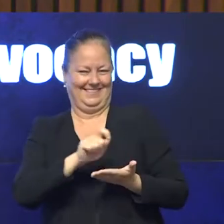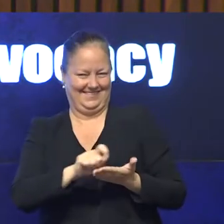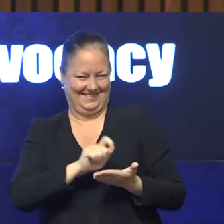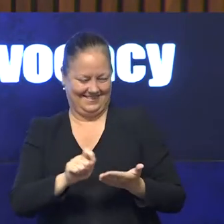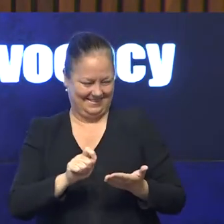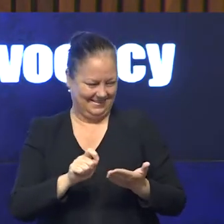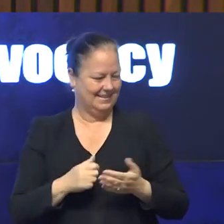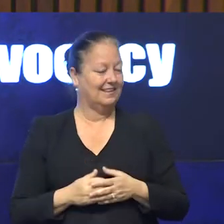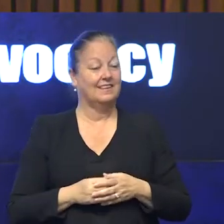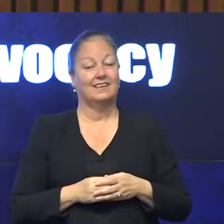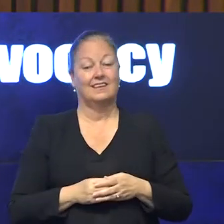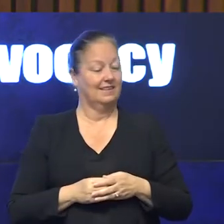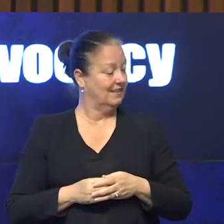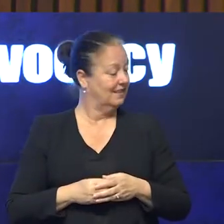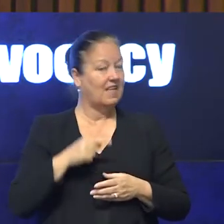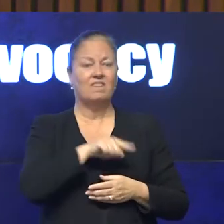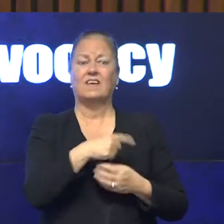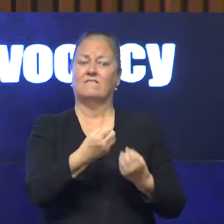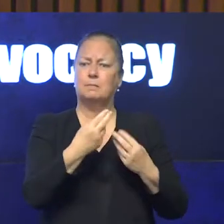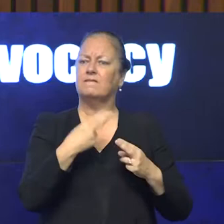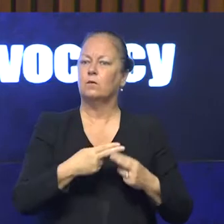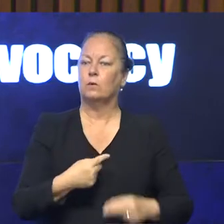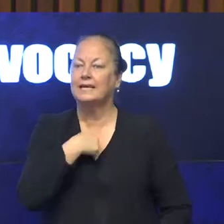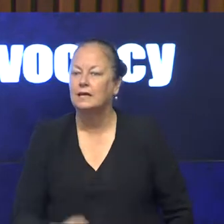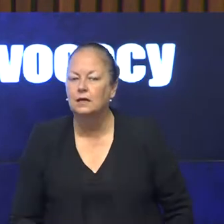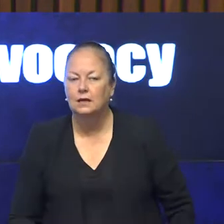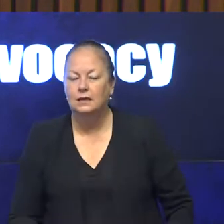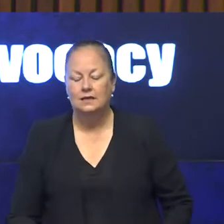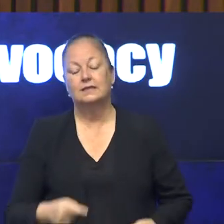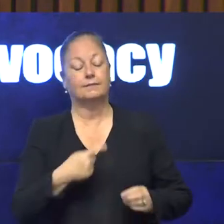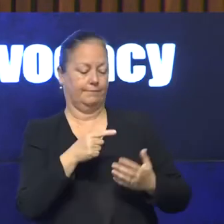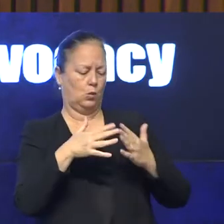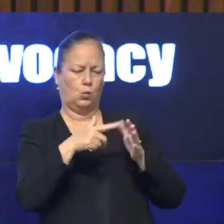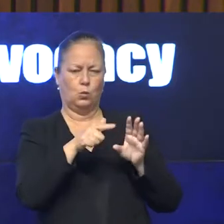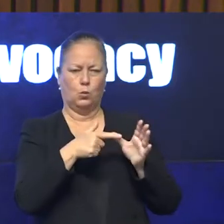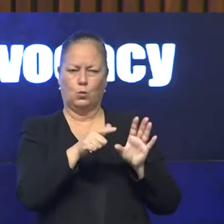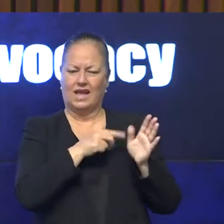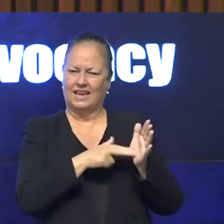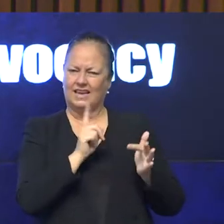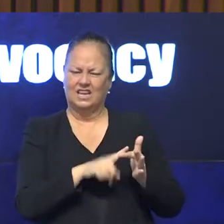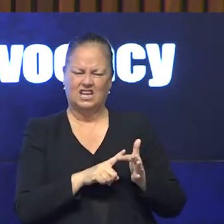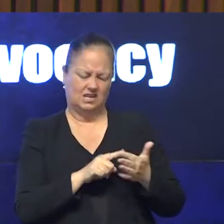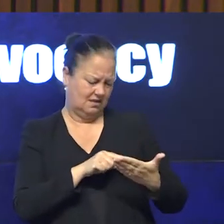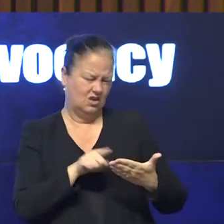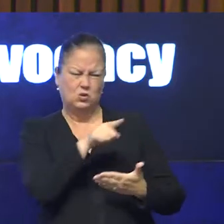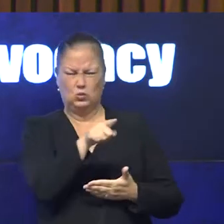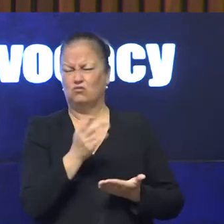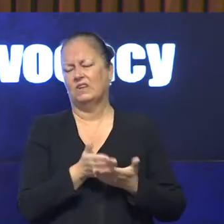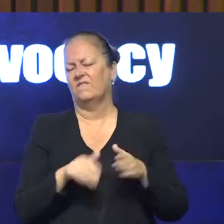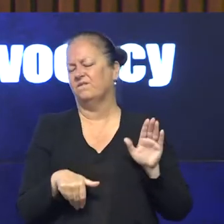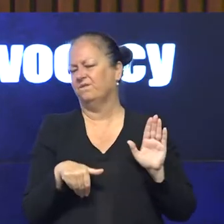And luckily for me, they're feedback for me. It says, Wayne, you're already doing a fabulous job.